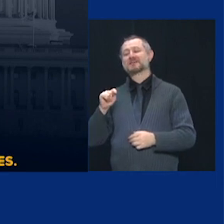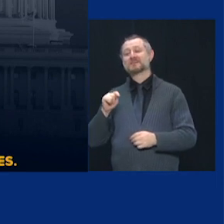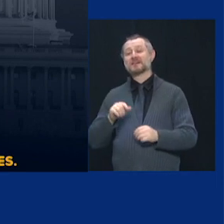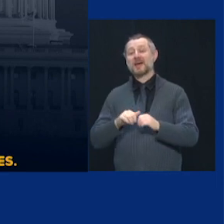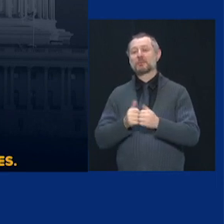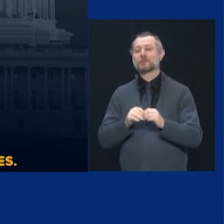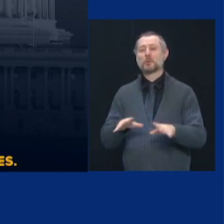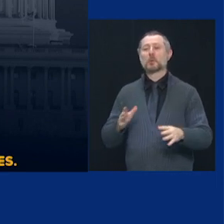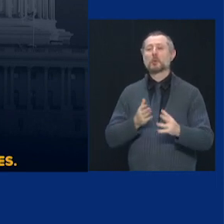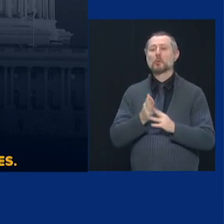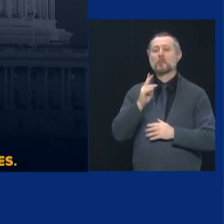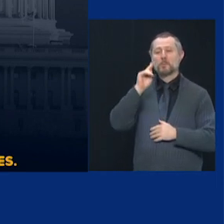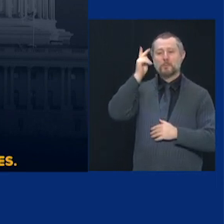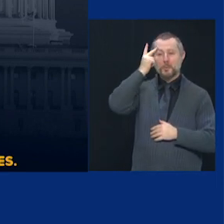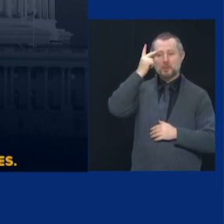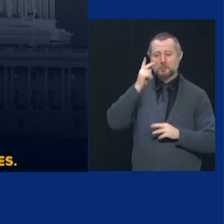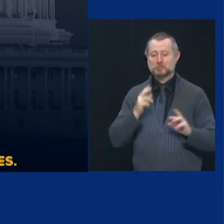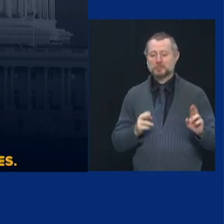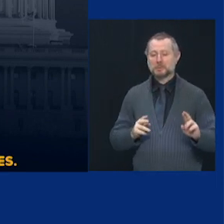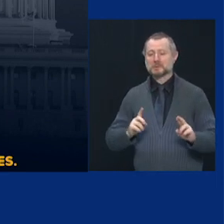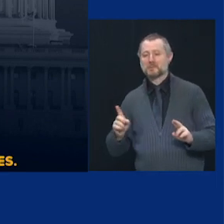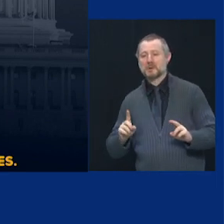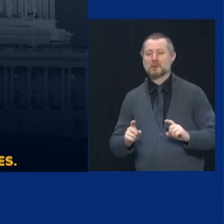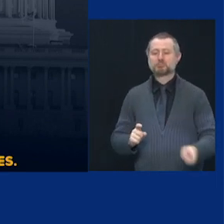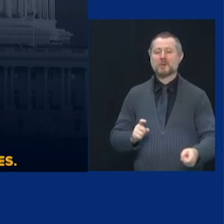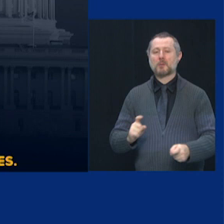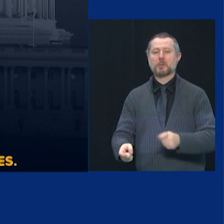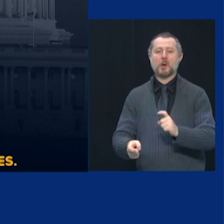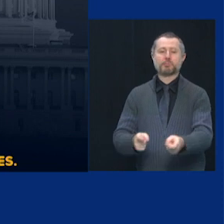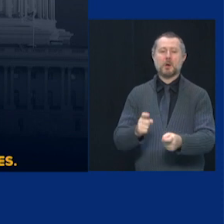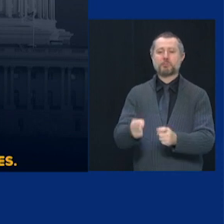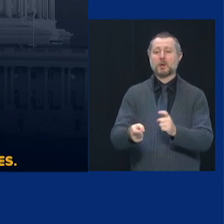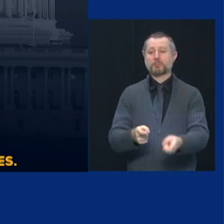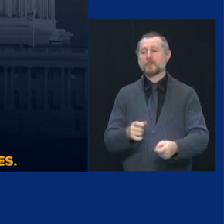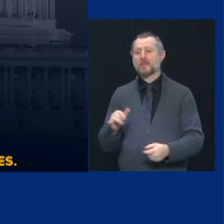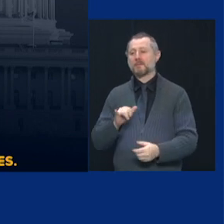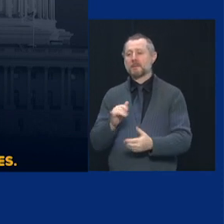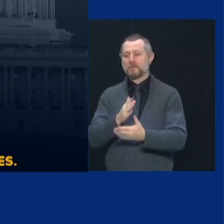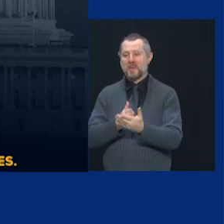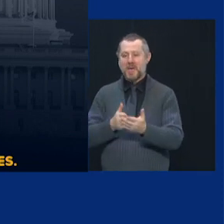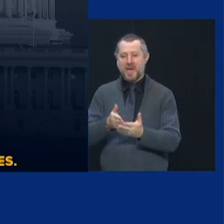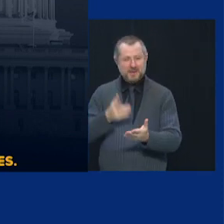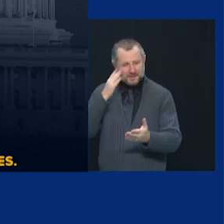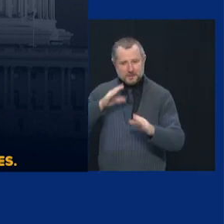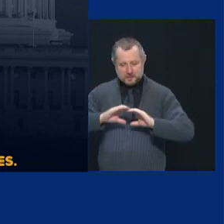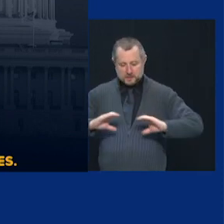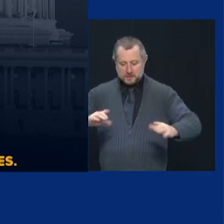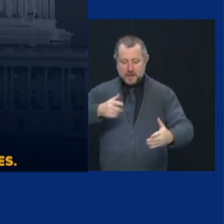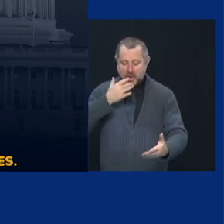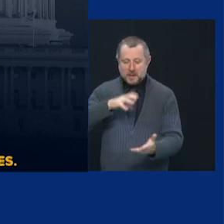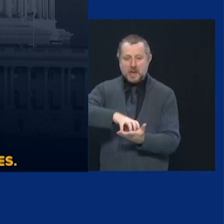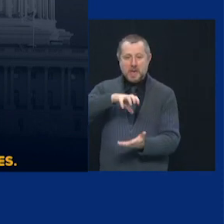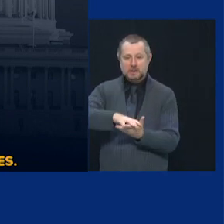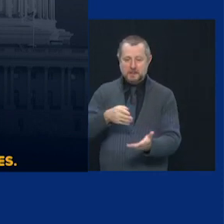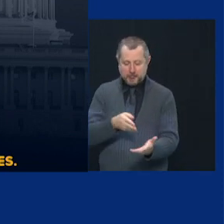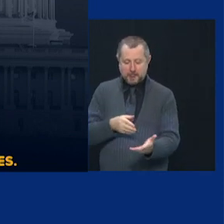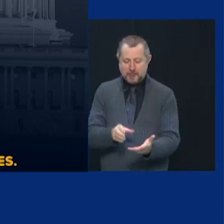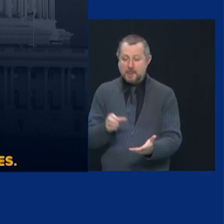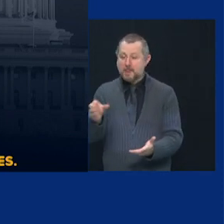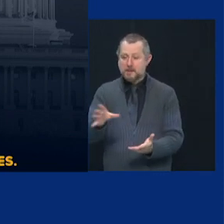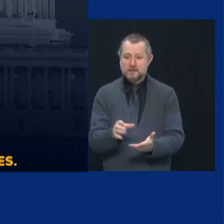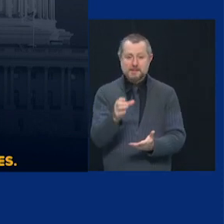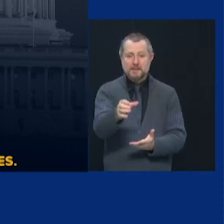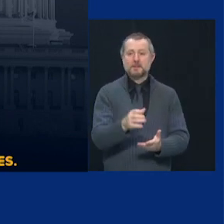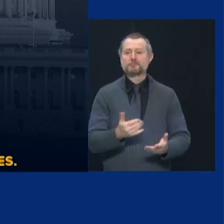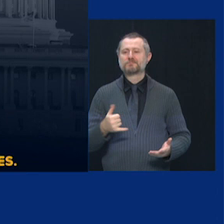Everybody got X. They just cut it up like a piece of pie. This is supposed to be funding that goes to help